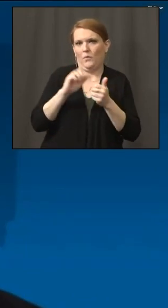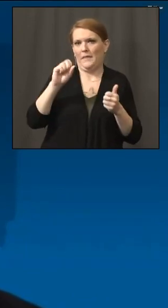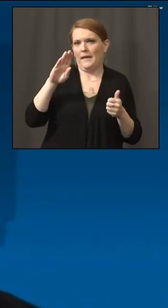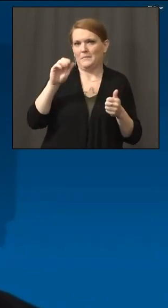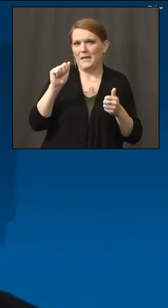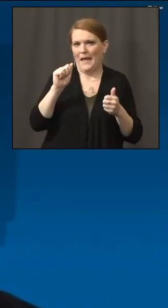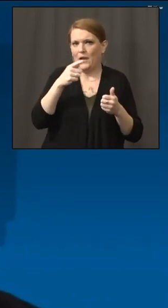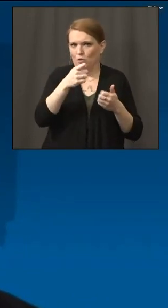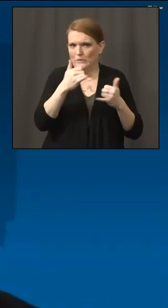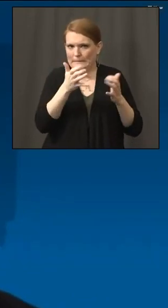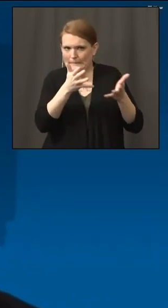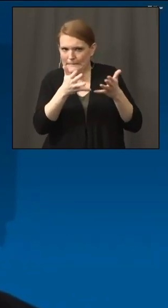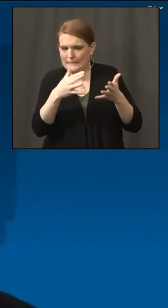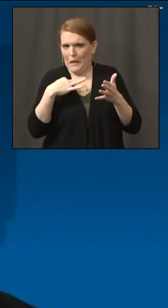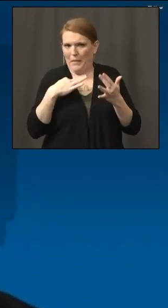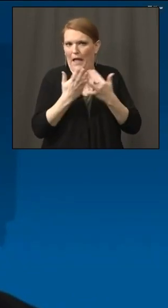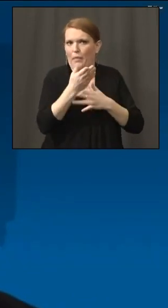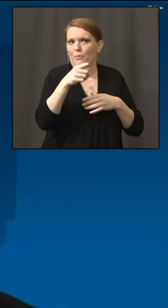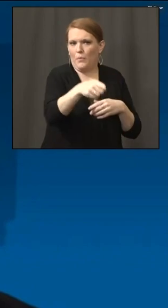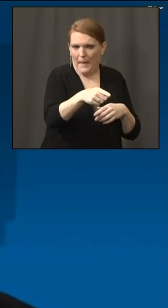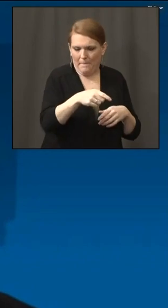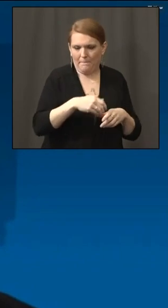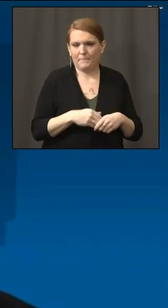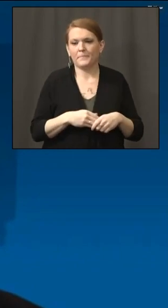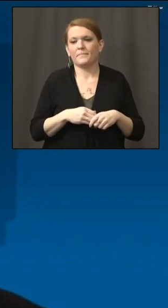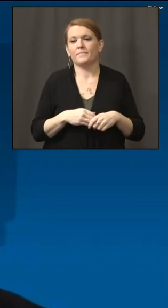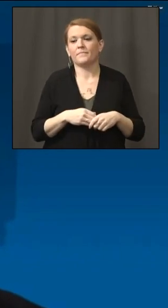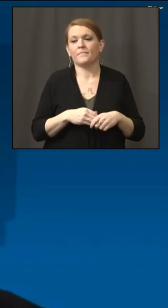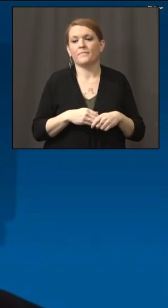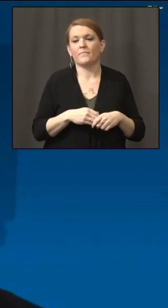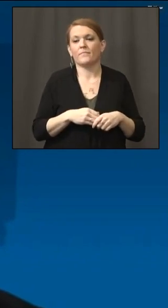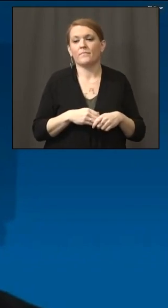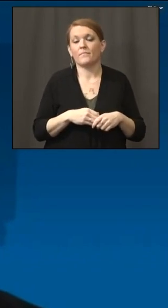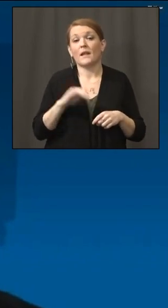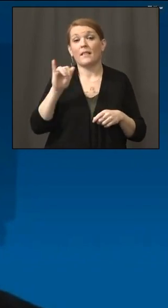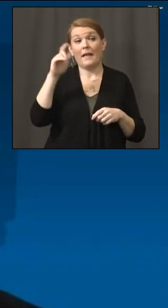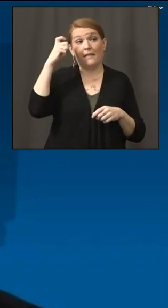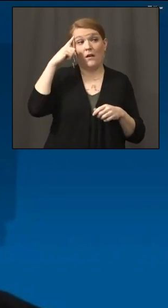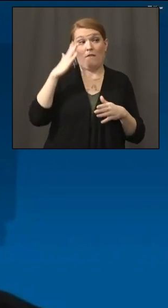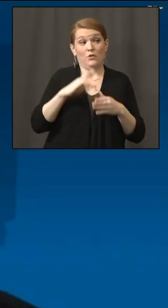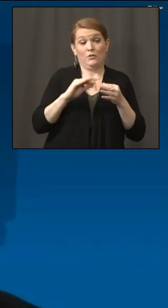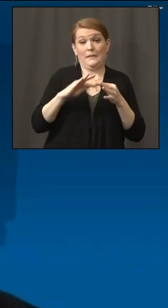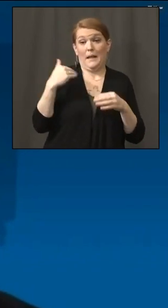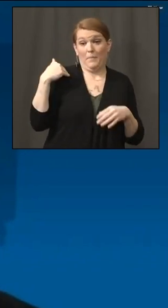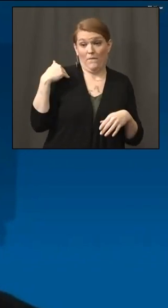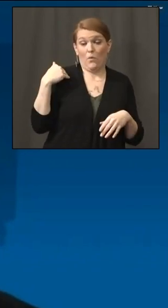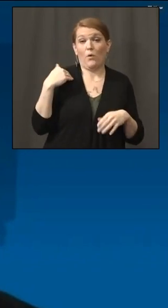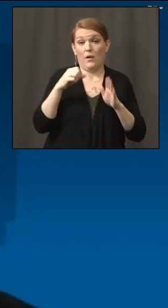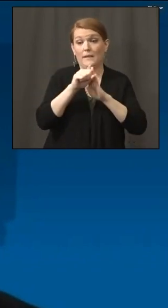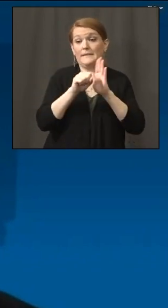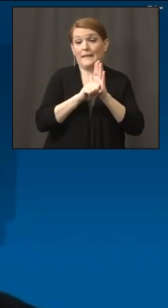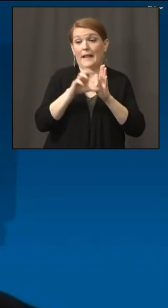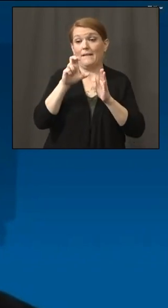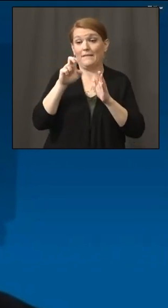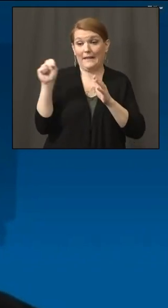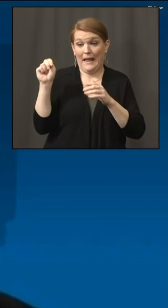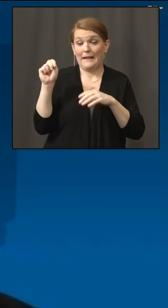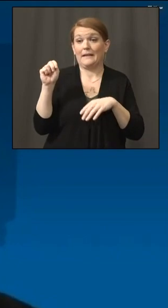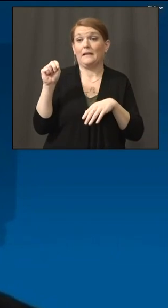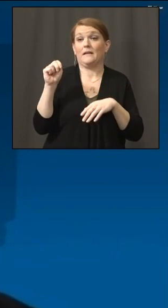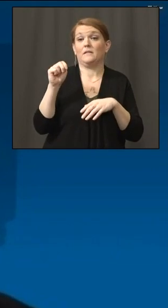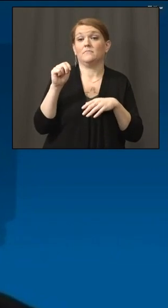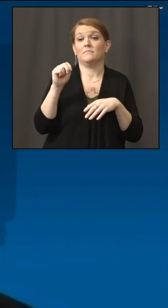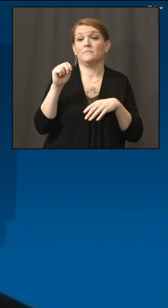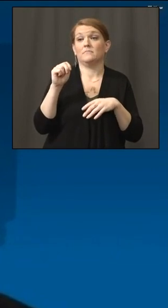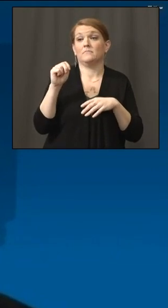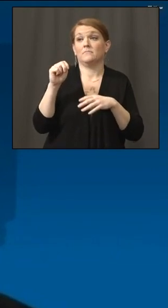As the governor mentioned, to date, over $7 billion the state of Connecticut and our small businesses received through